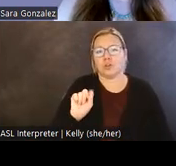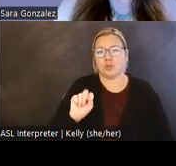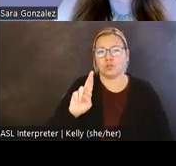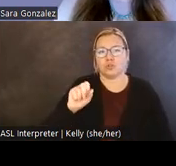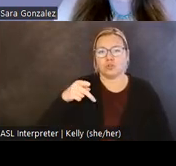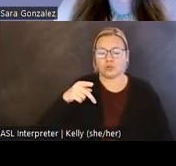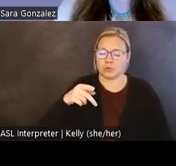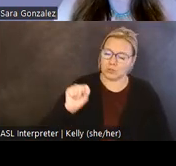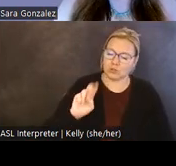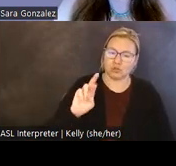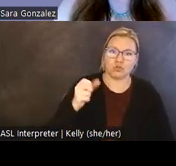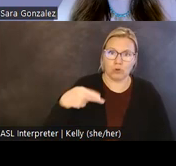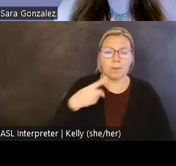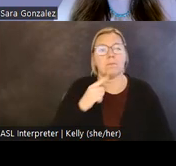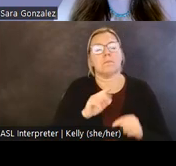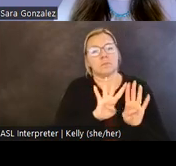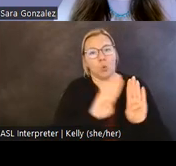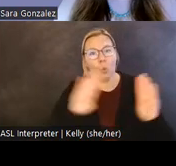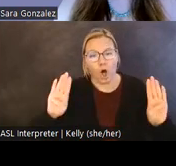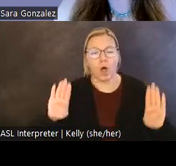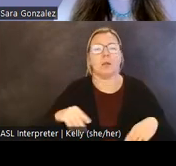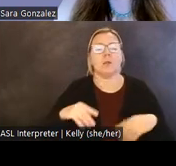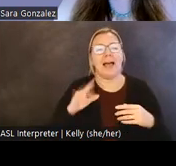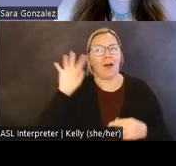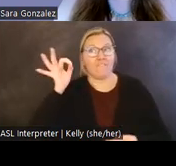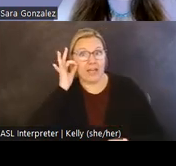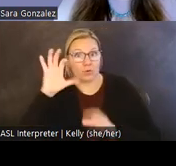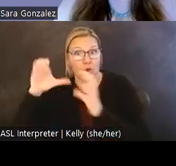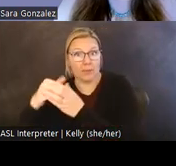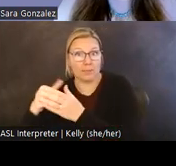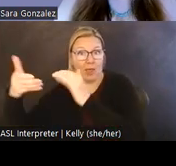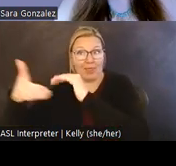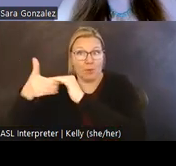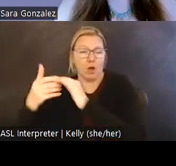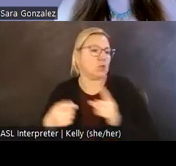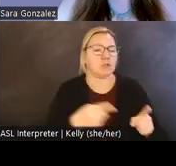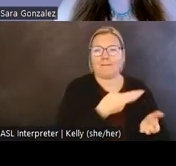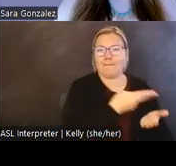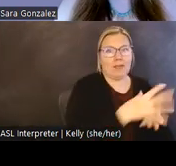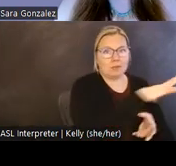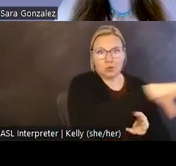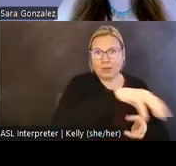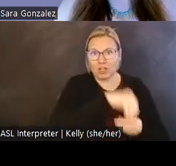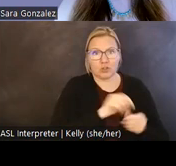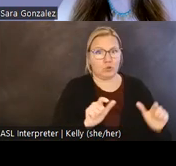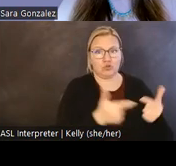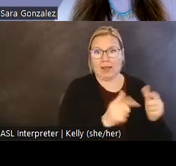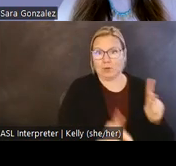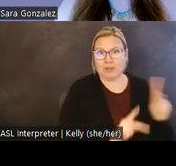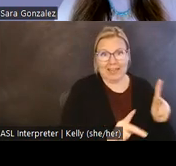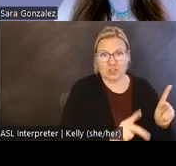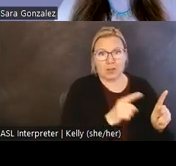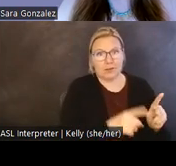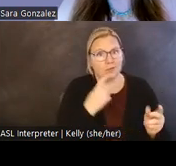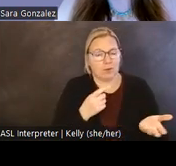also demonstrate how federal agencies and their partners often fail to integrate the recommendations of tribal nations from mandated